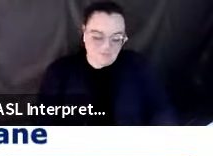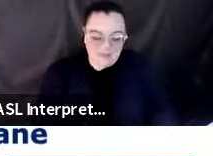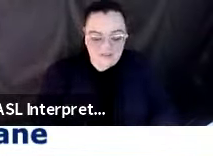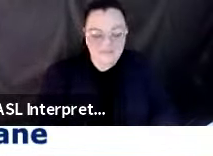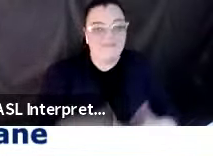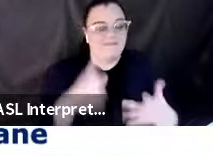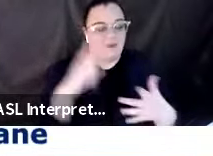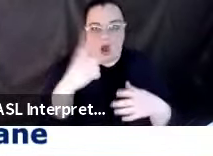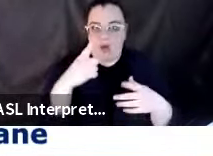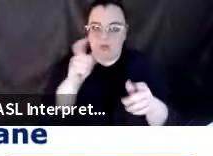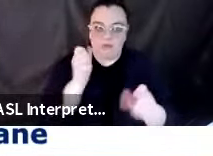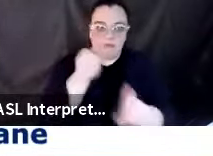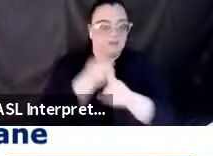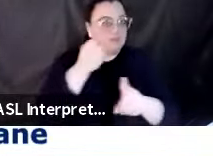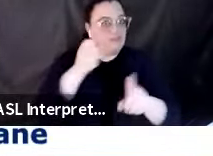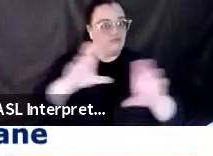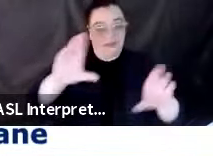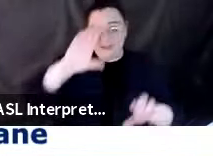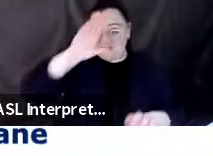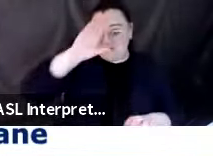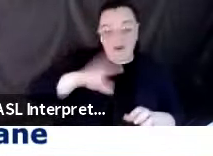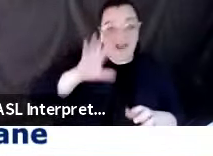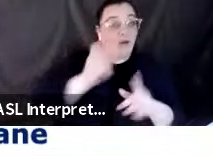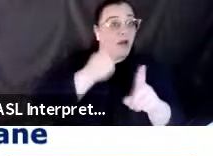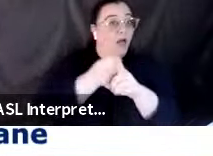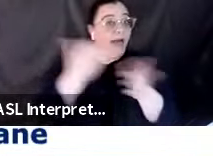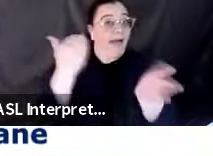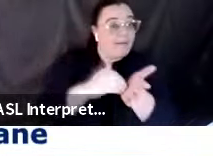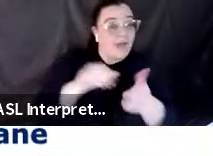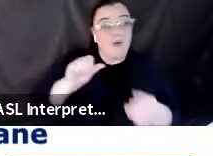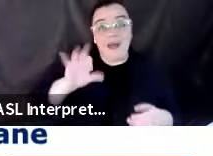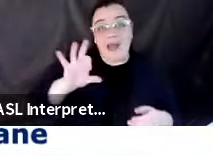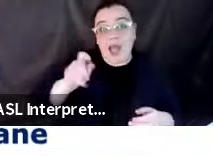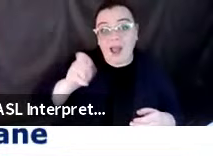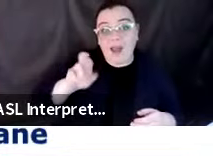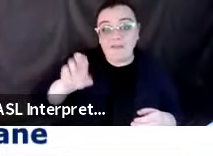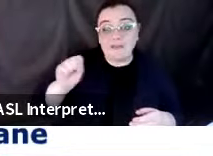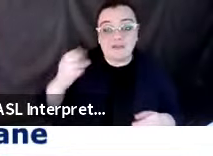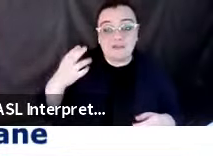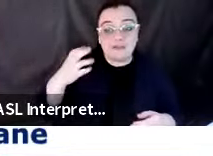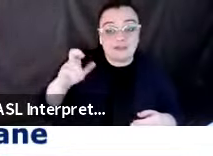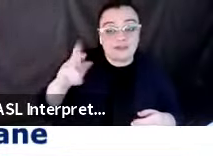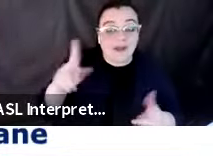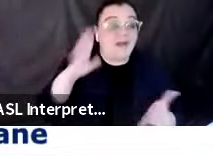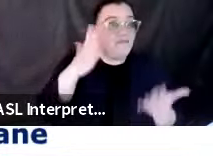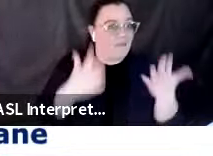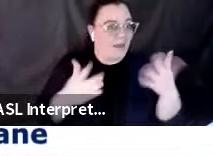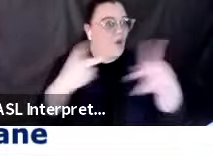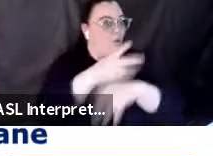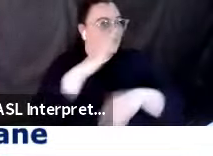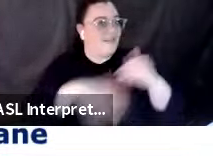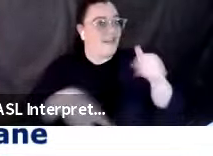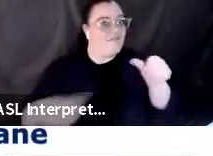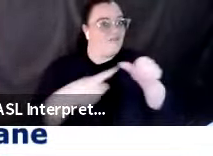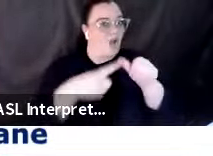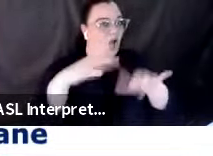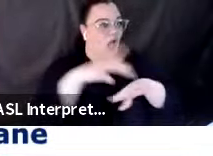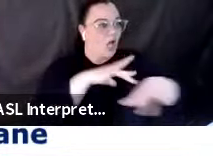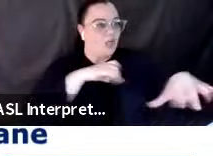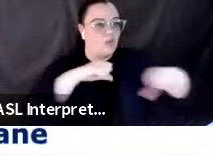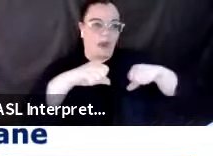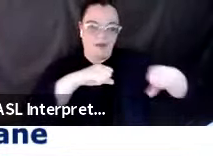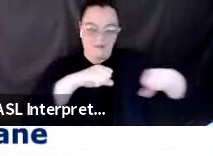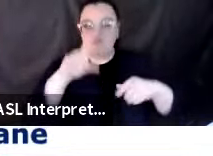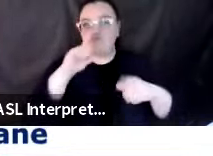Always be ready. It could happen again. It could happen and be even larger than the initial earthquake. It